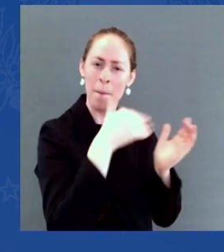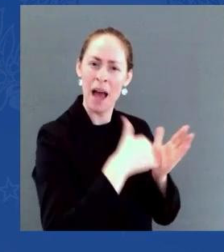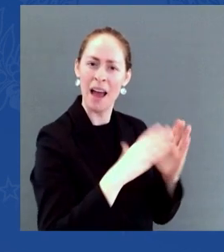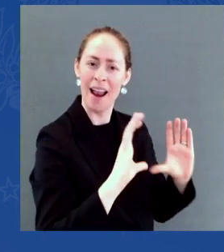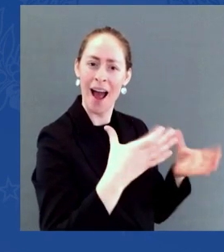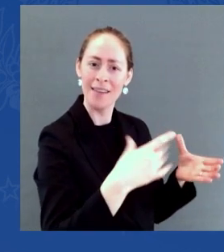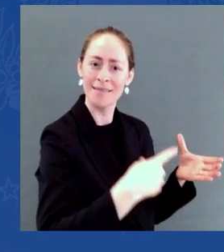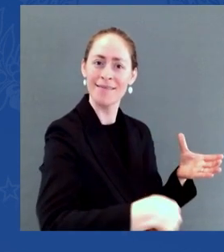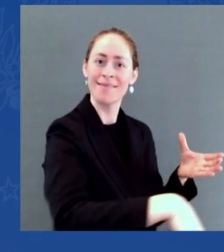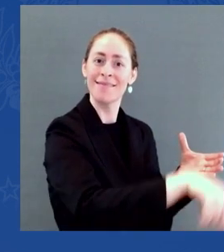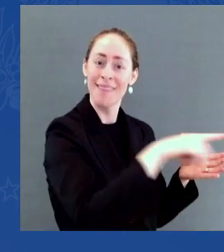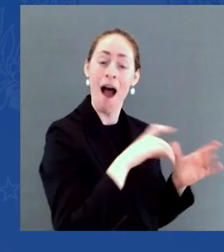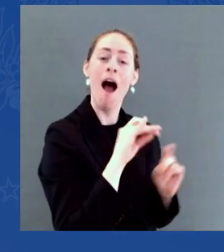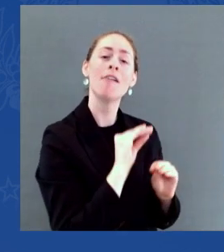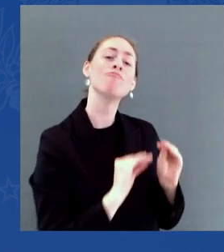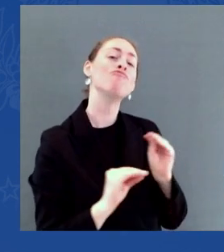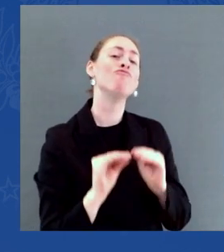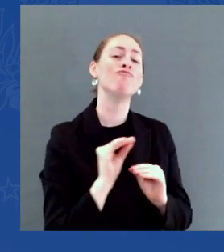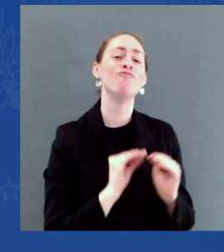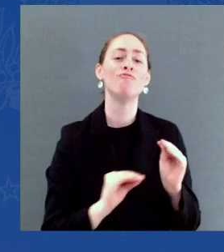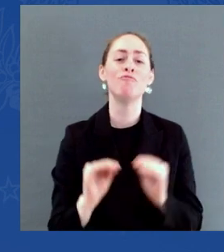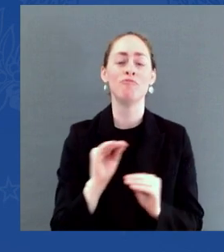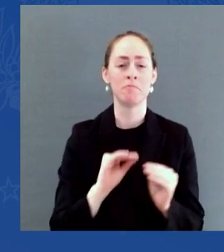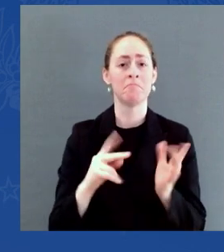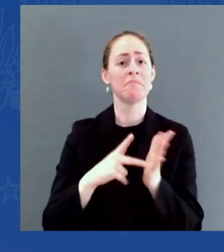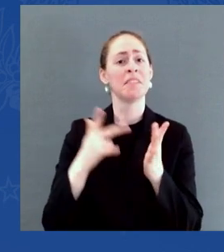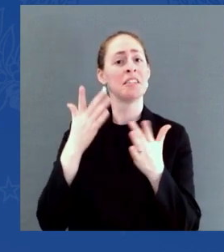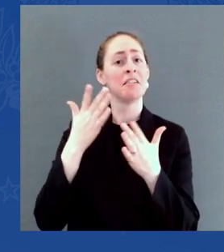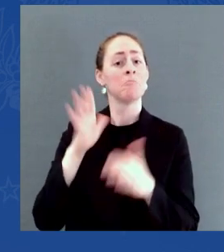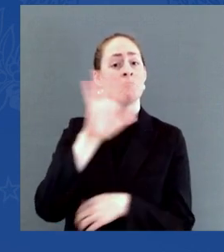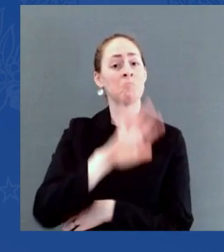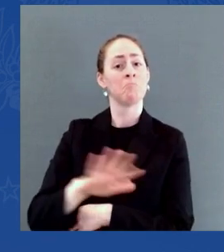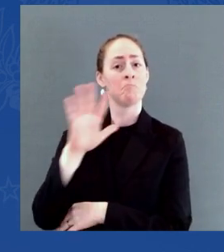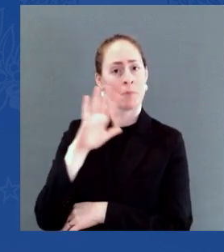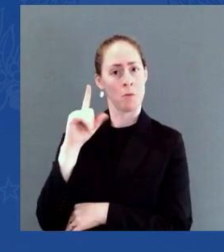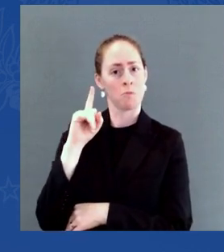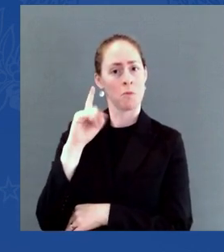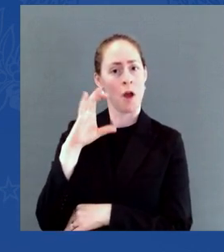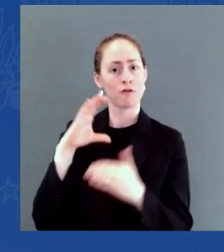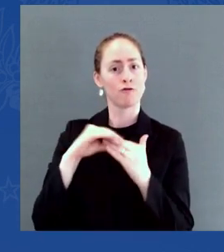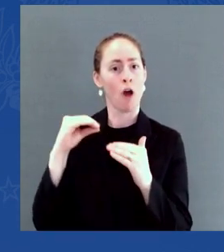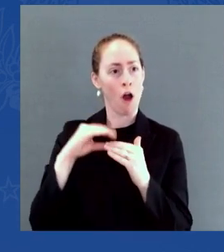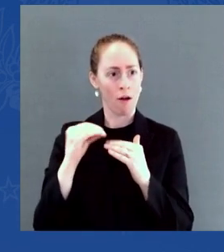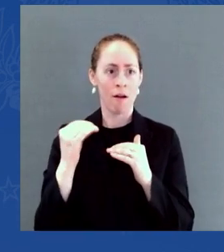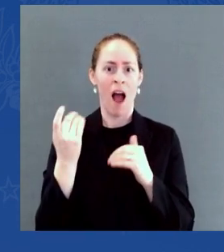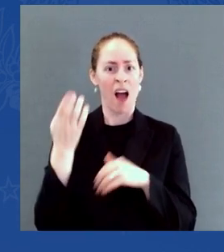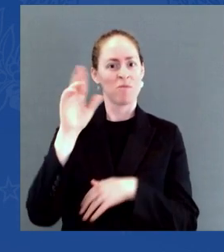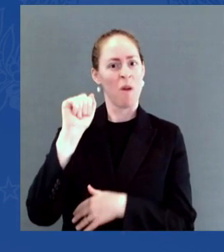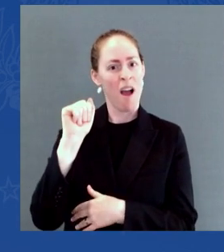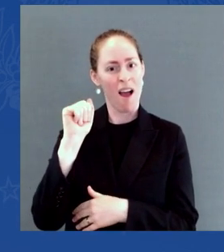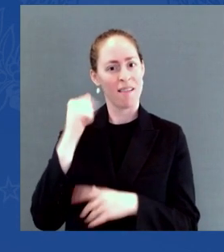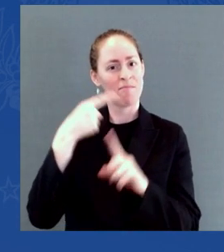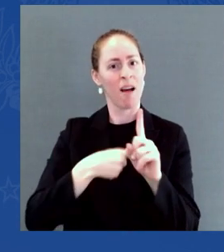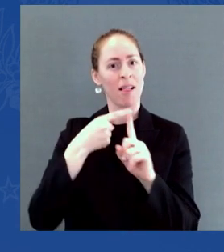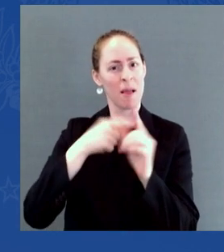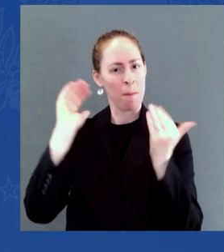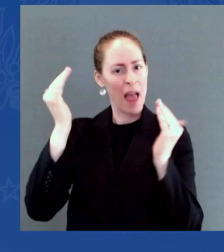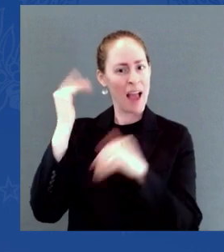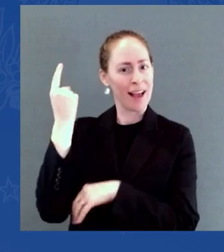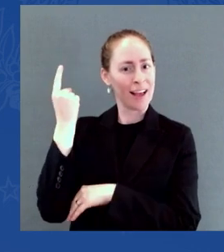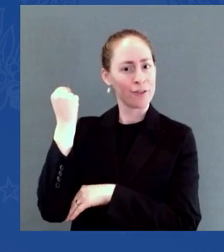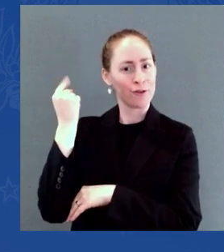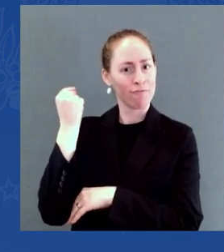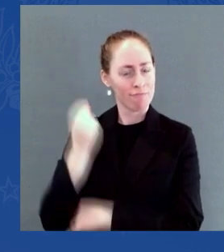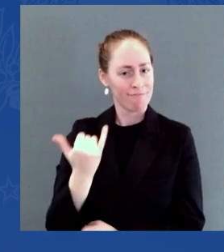than they did last year, about $350 more each month than they did before the